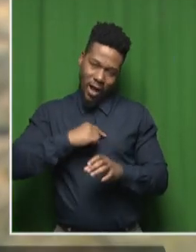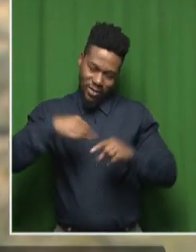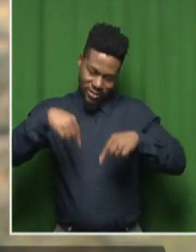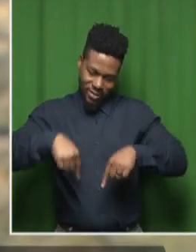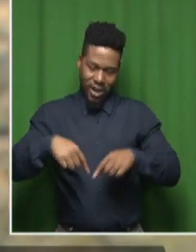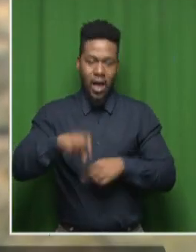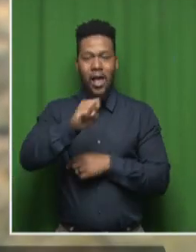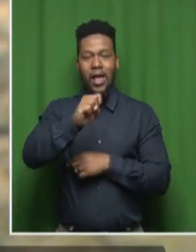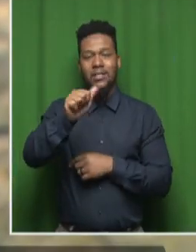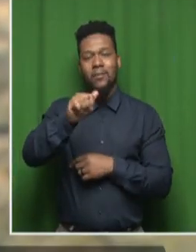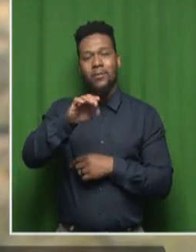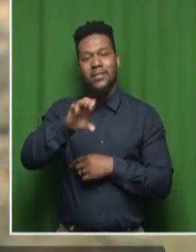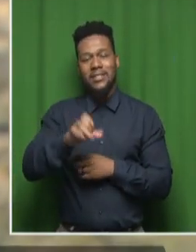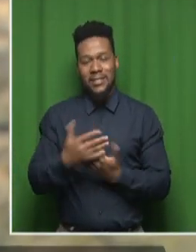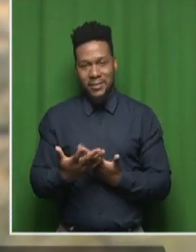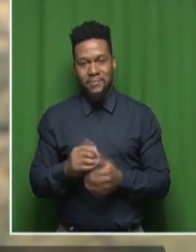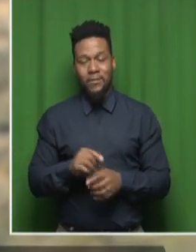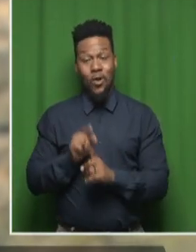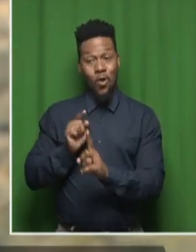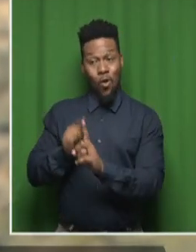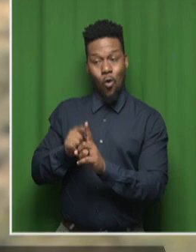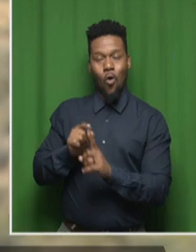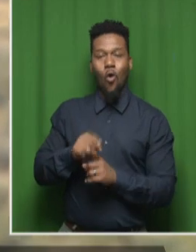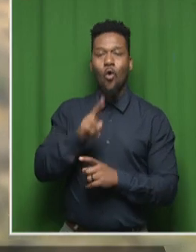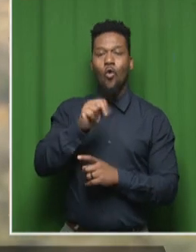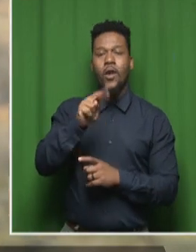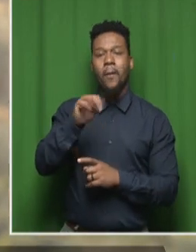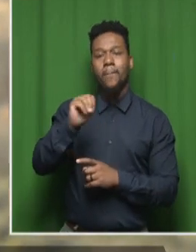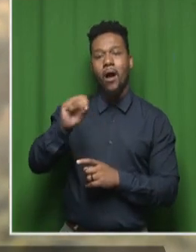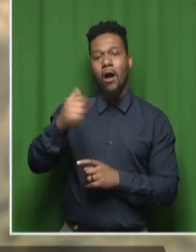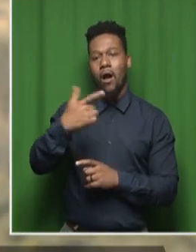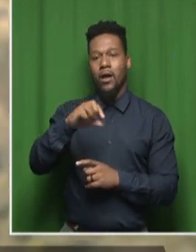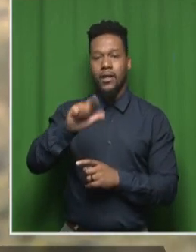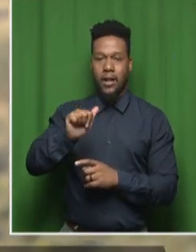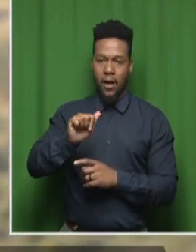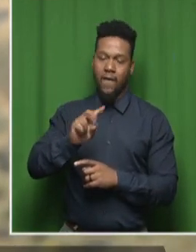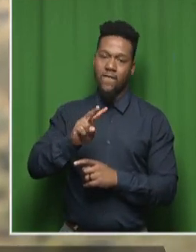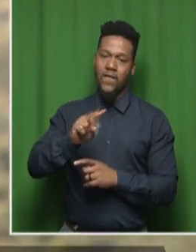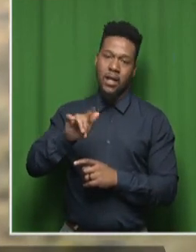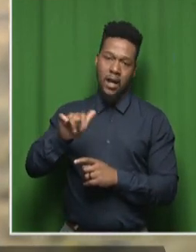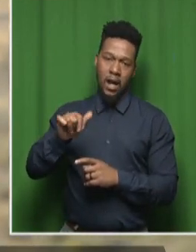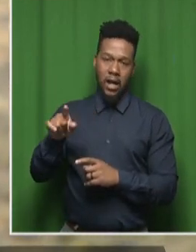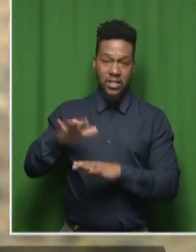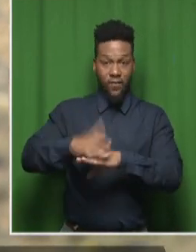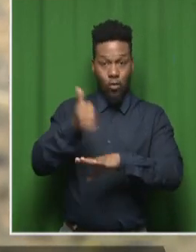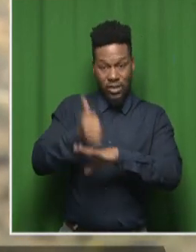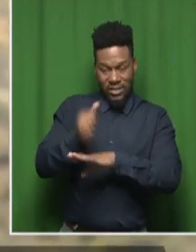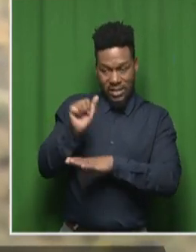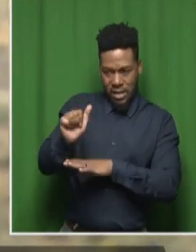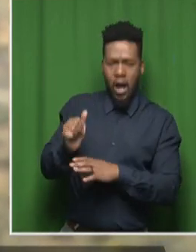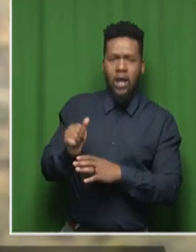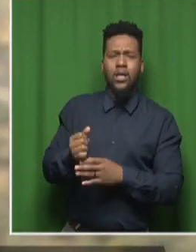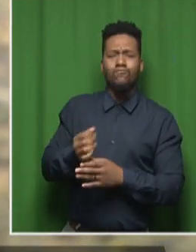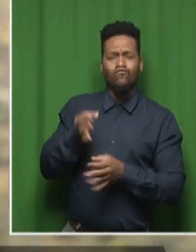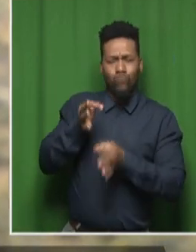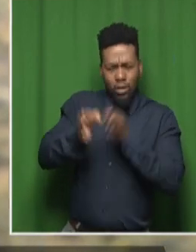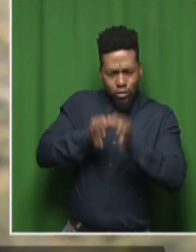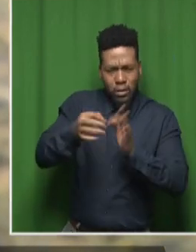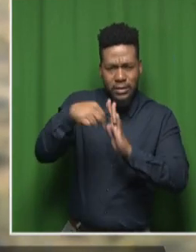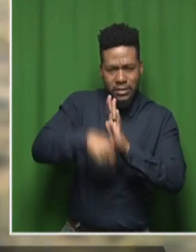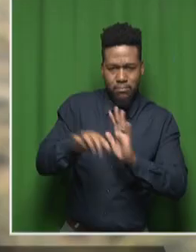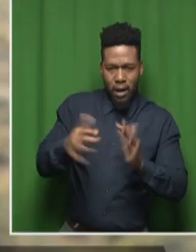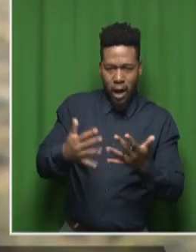here on the ACBC. Unamandla Willegazi, founder of the Unamandla Foundation, joining us this morning, exposing me by not